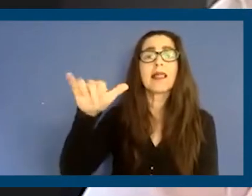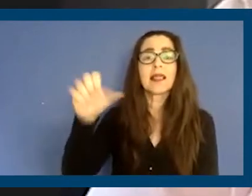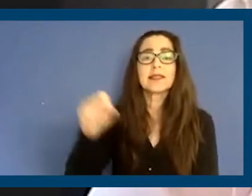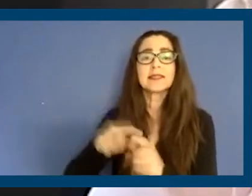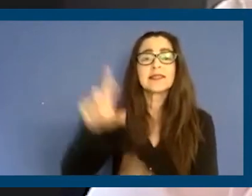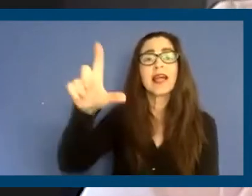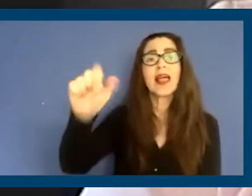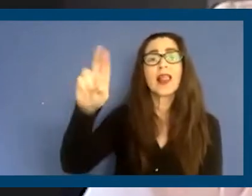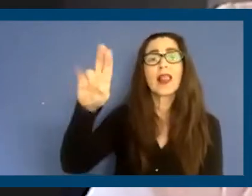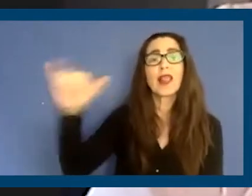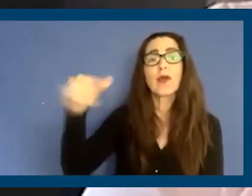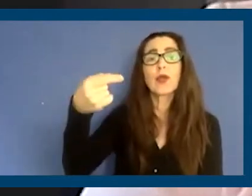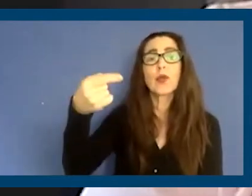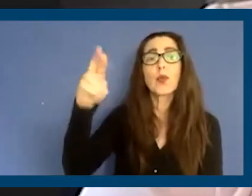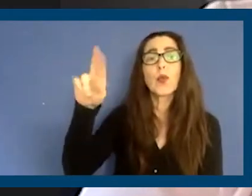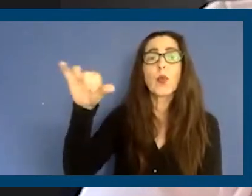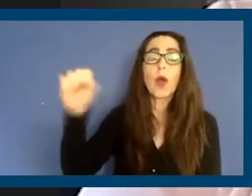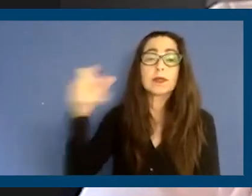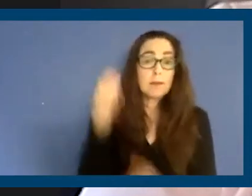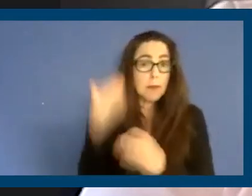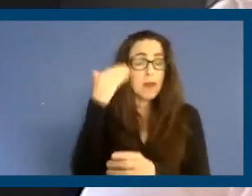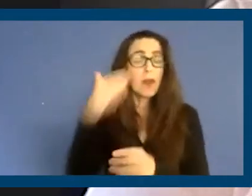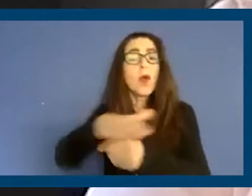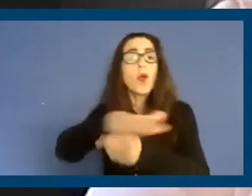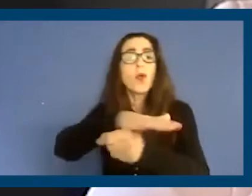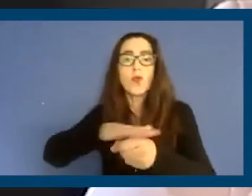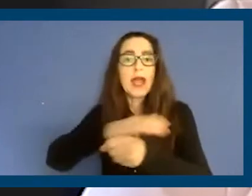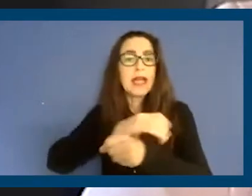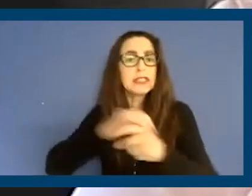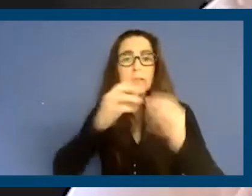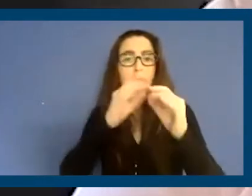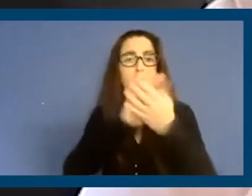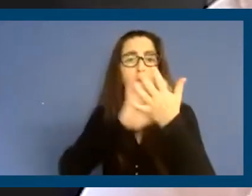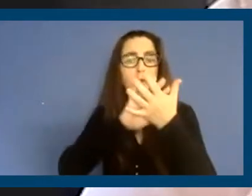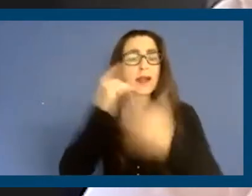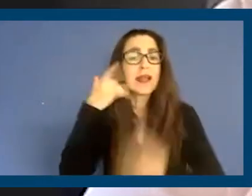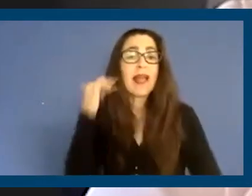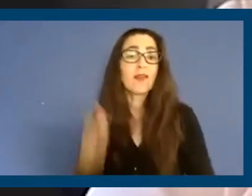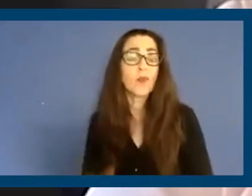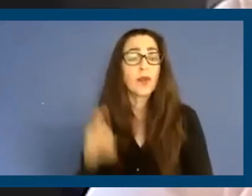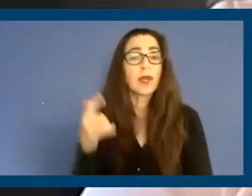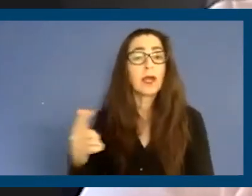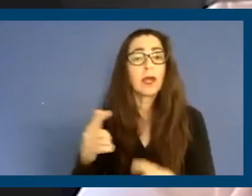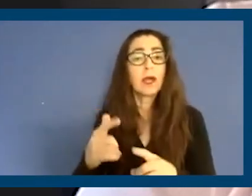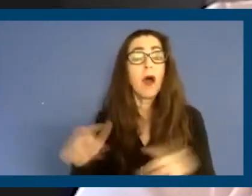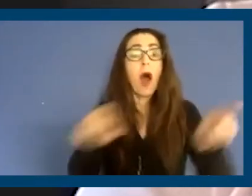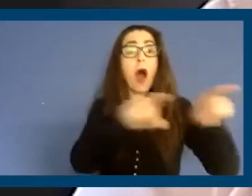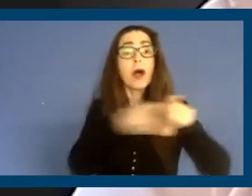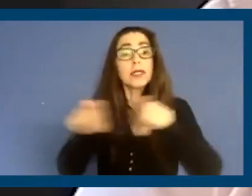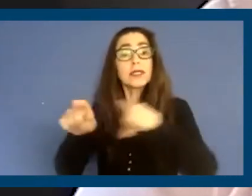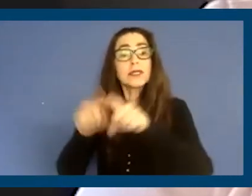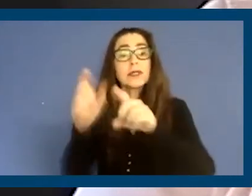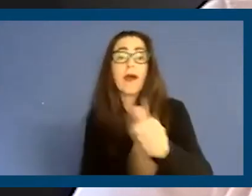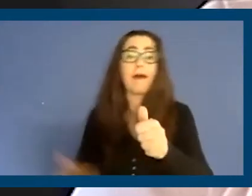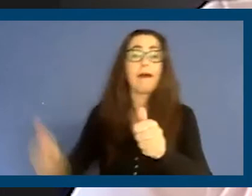Larry Gross. Many of you may know him. He's the Region 12 Director for the California Democratic Party. What you may not know is that he's also the Executive